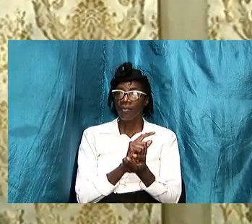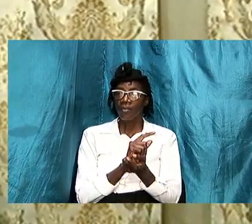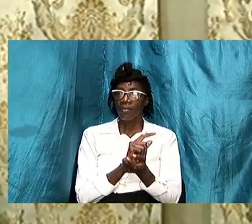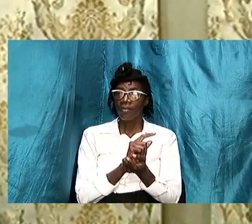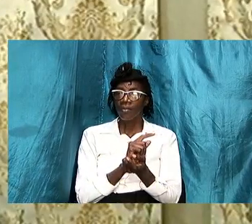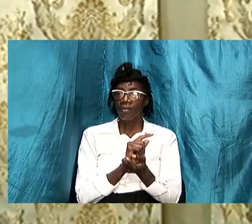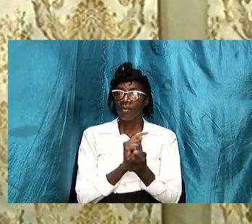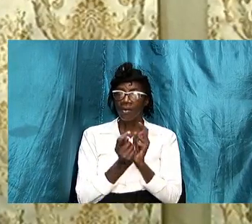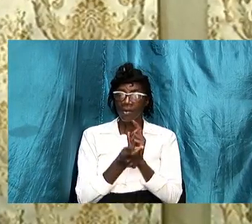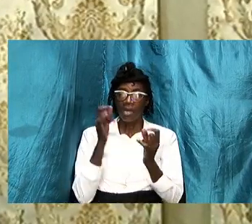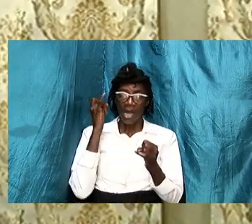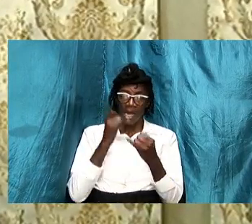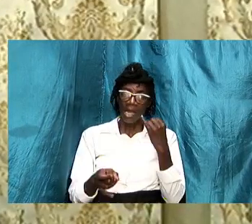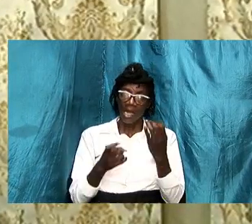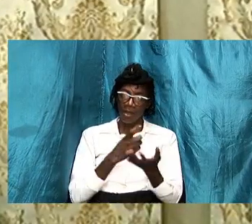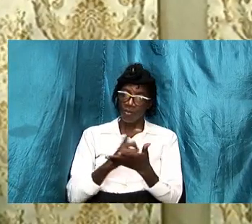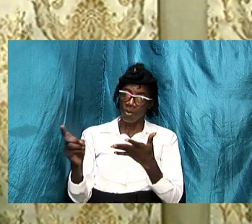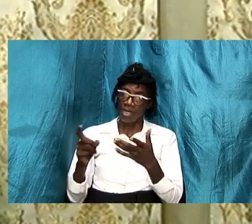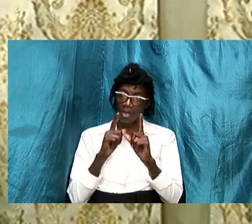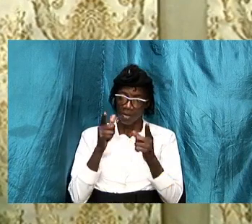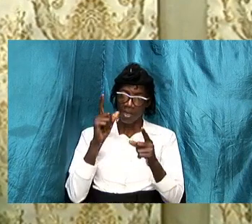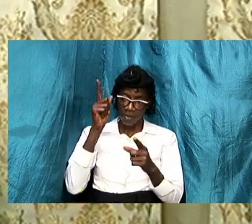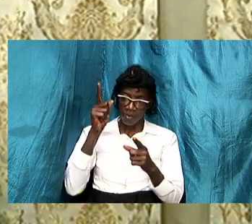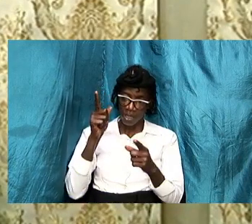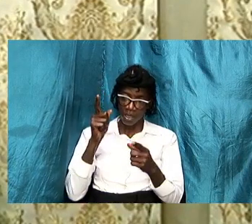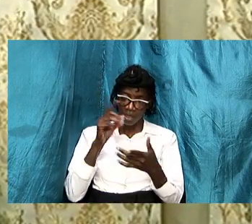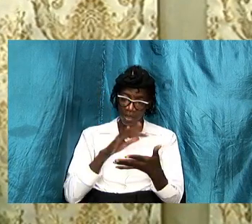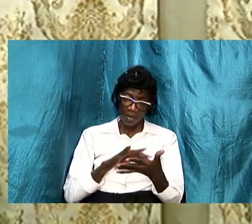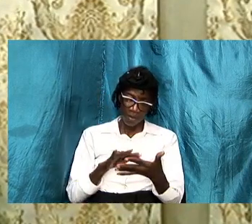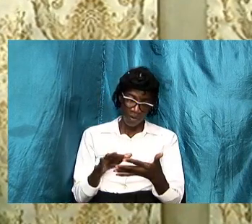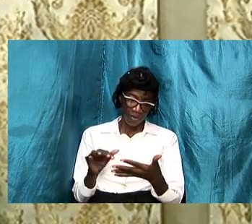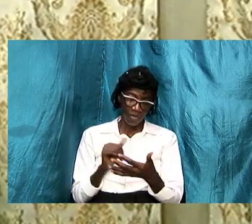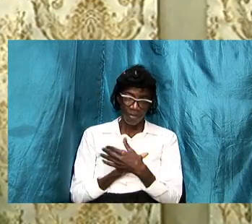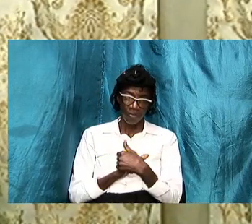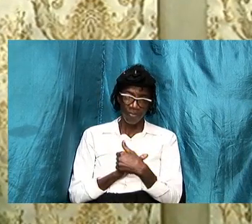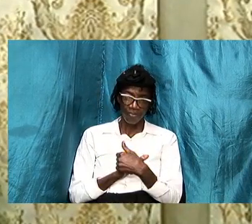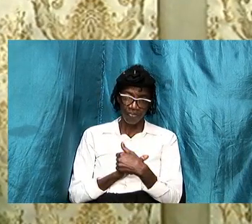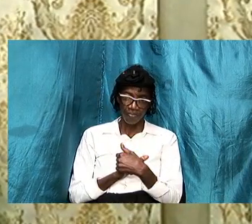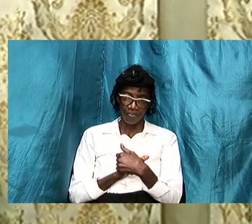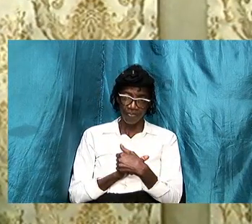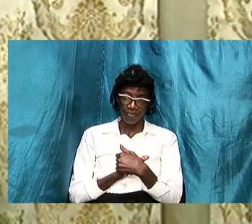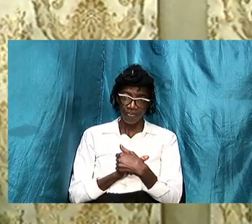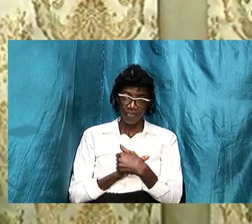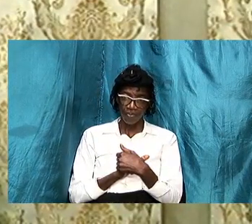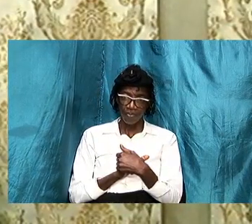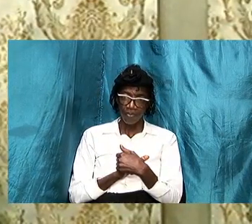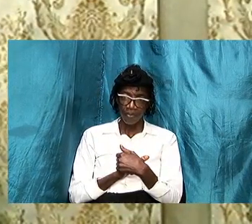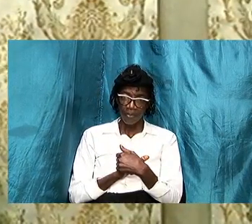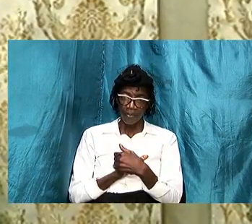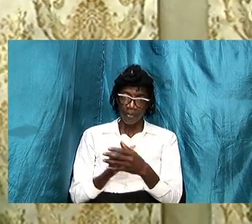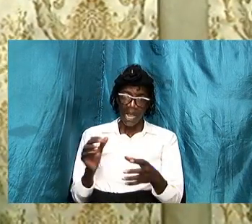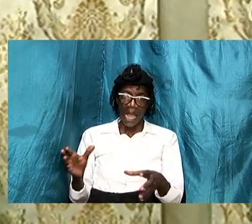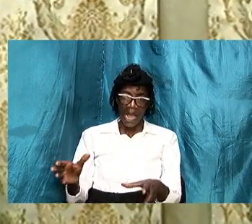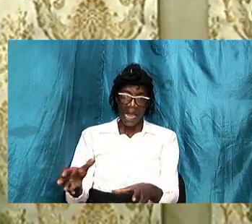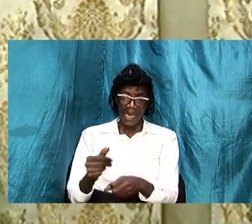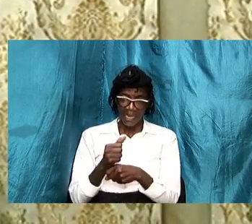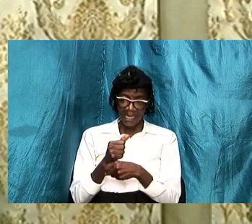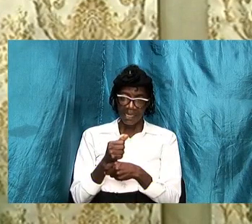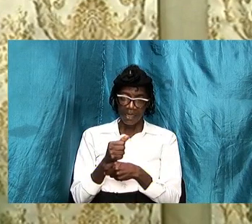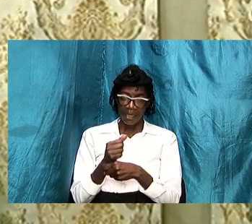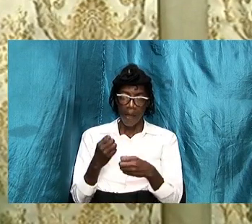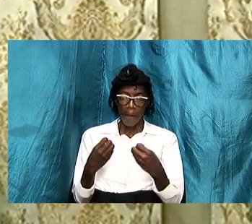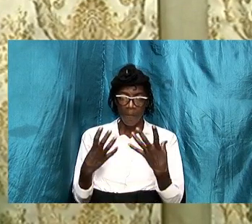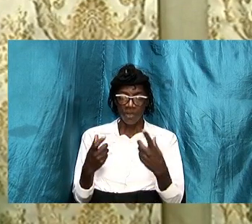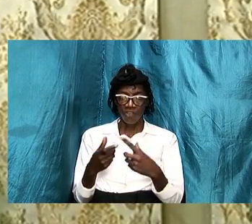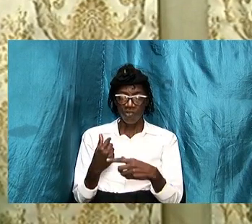at one scripture scripture we can look at one scripture and gain or glean so